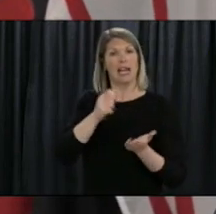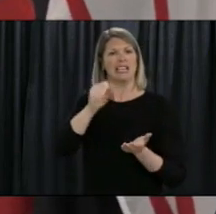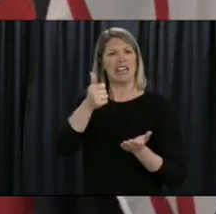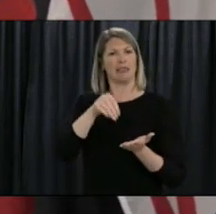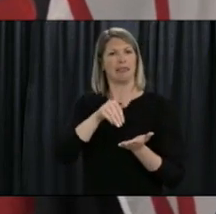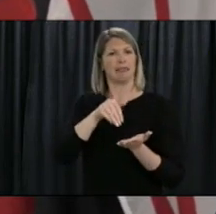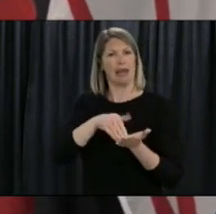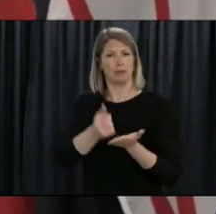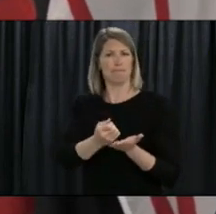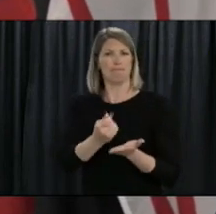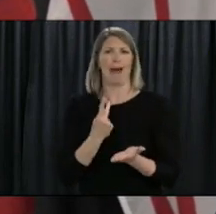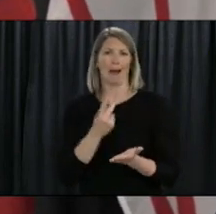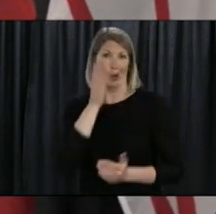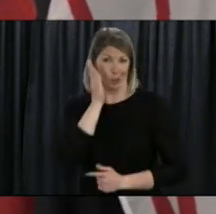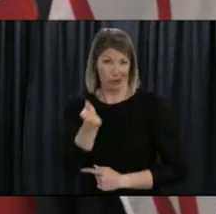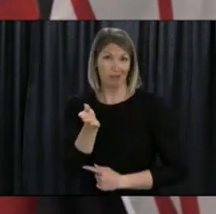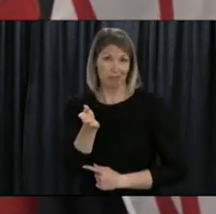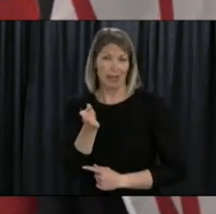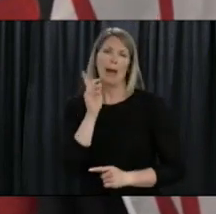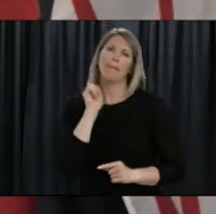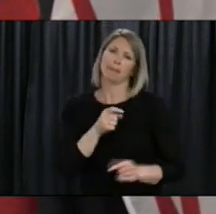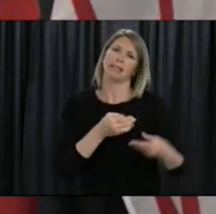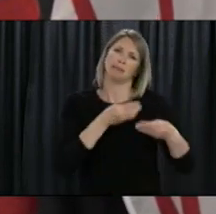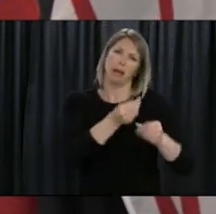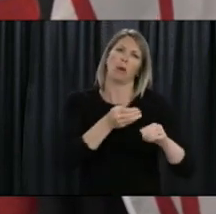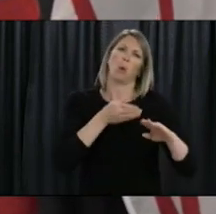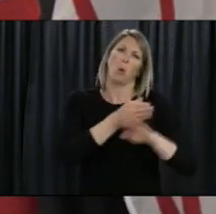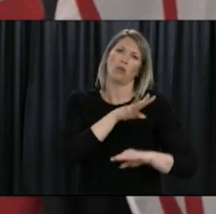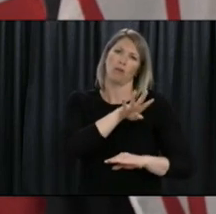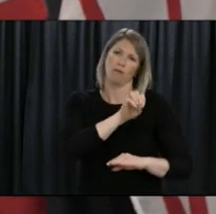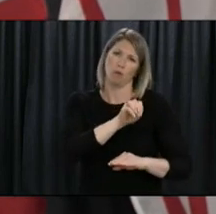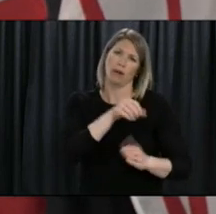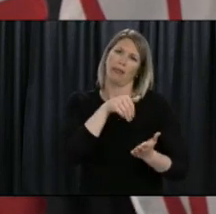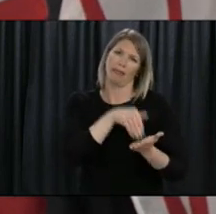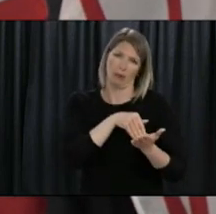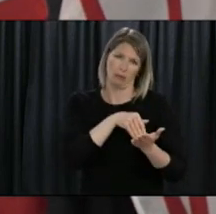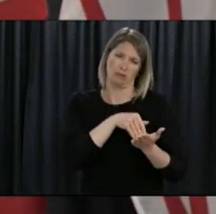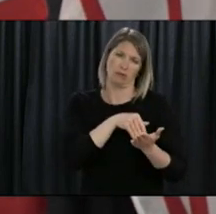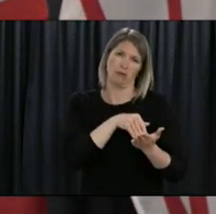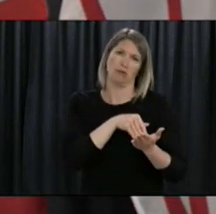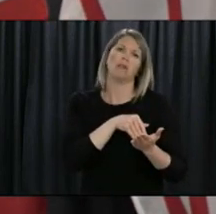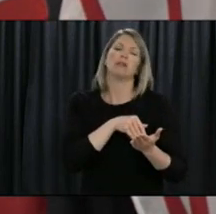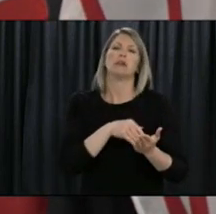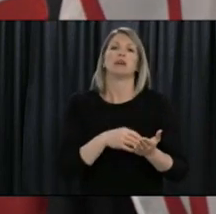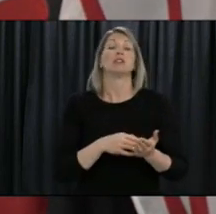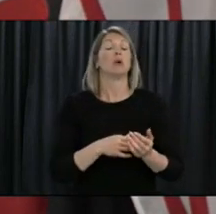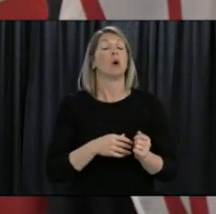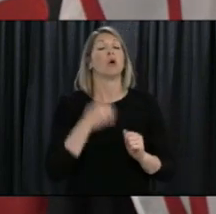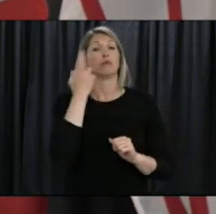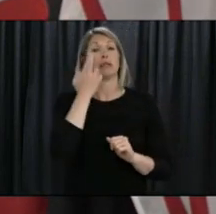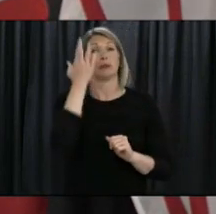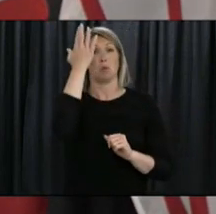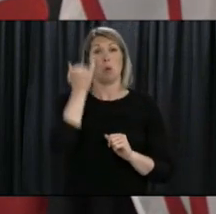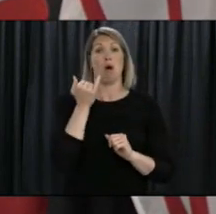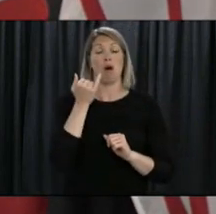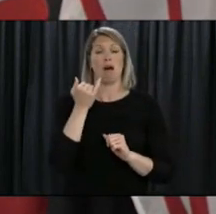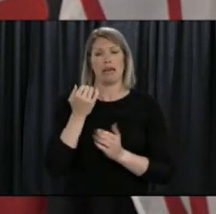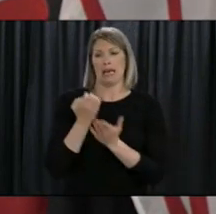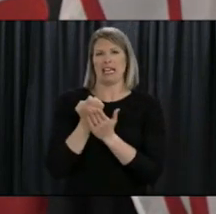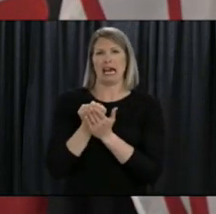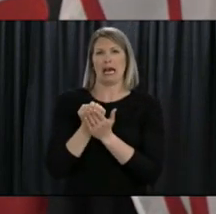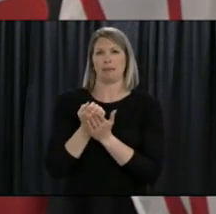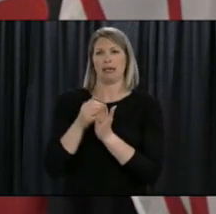industry in our province is one that has been affected by COVID-19 and it has a significant impact on our economy.